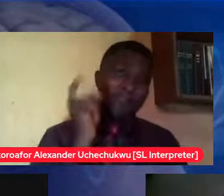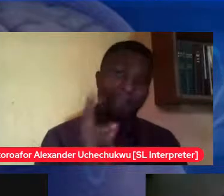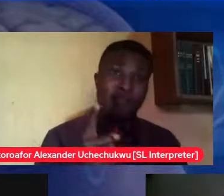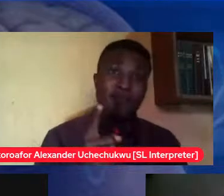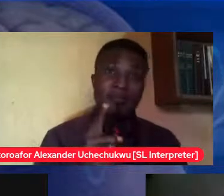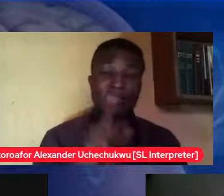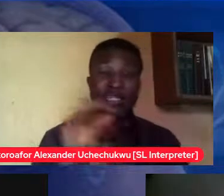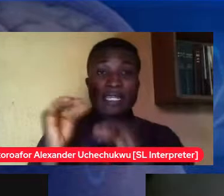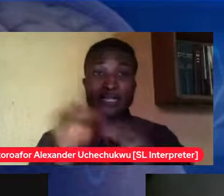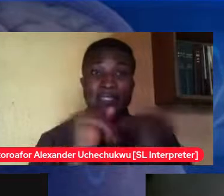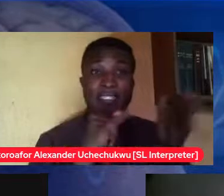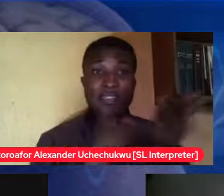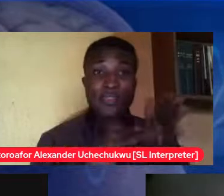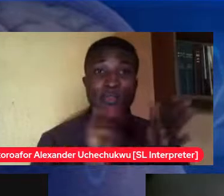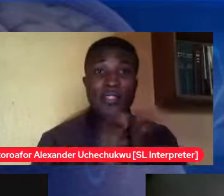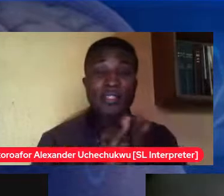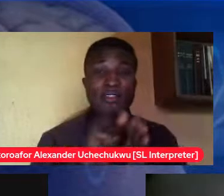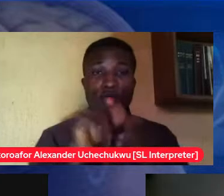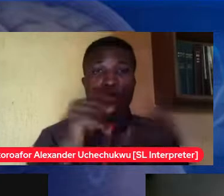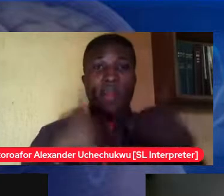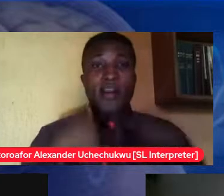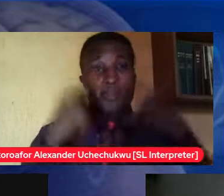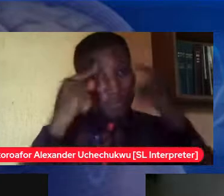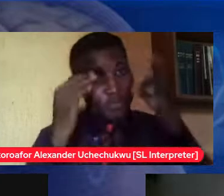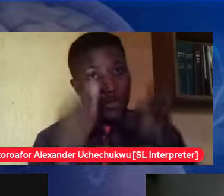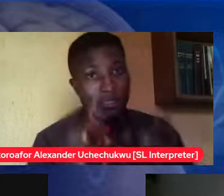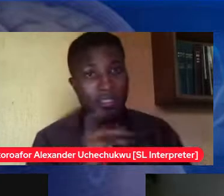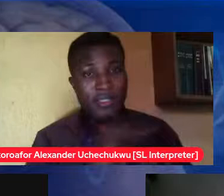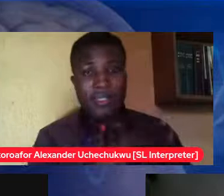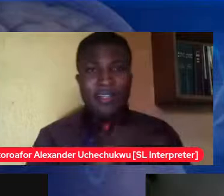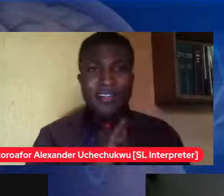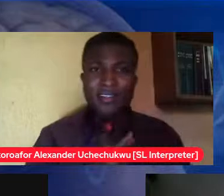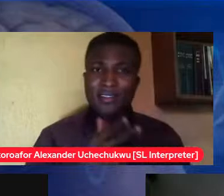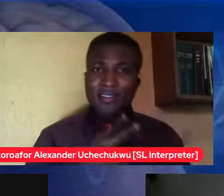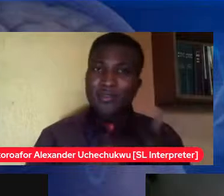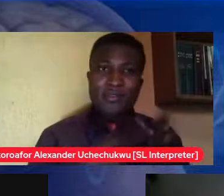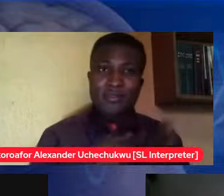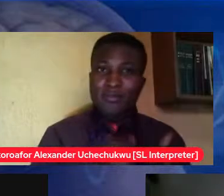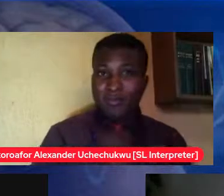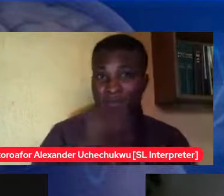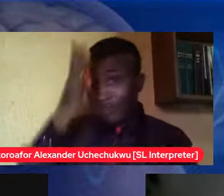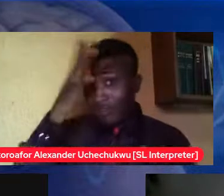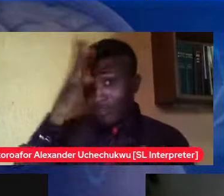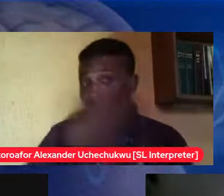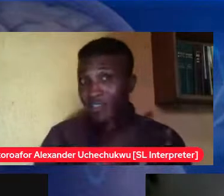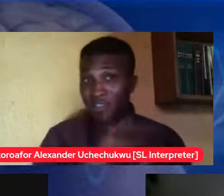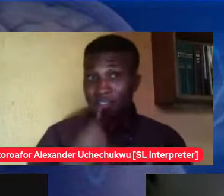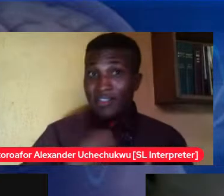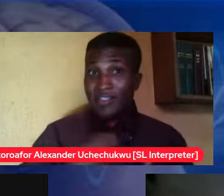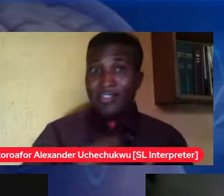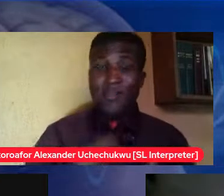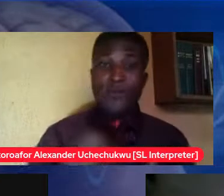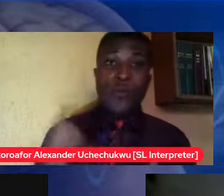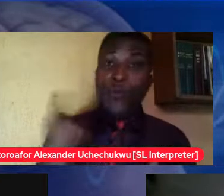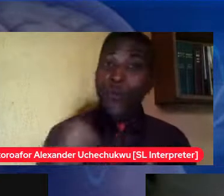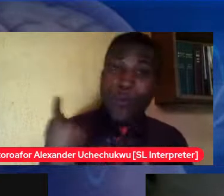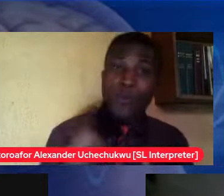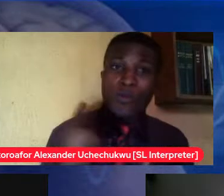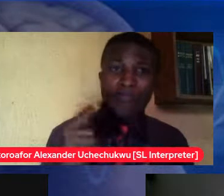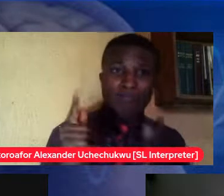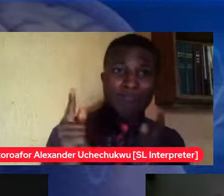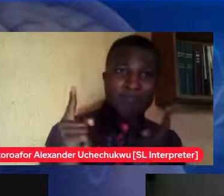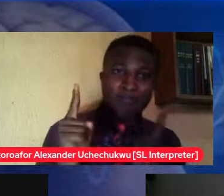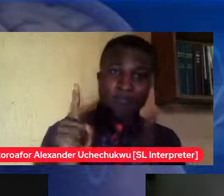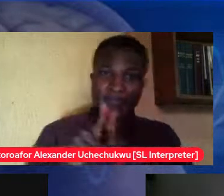you have choices i mean i i my my dad and i would i remember even as a teenager i remember my i think was my first